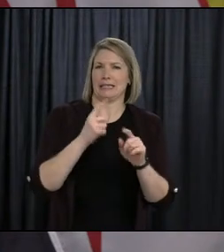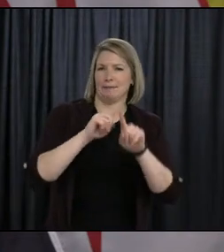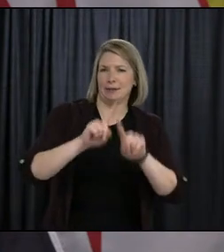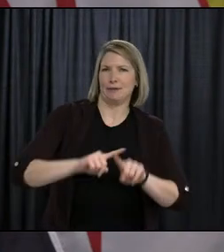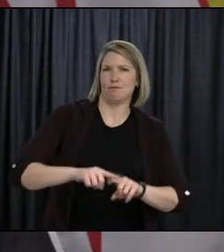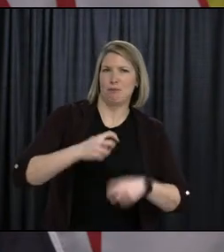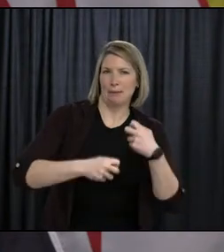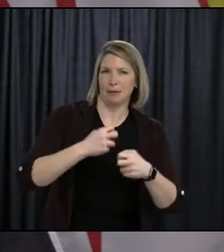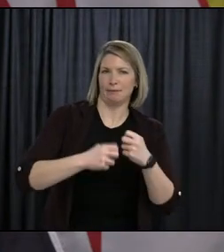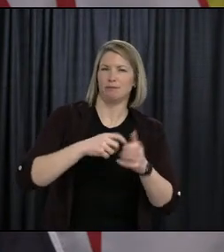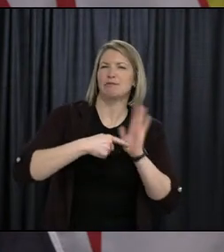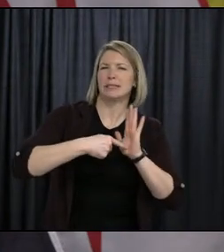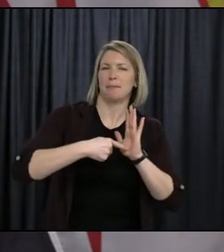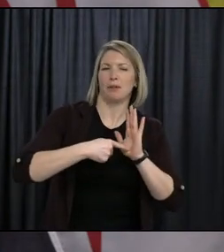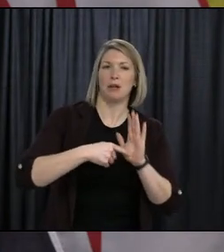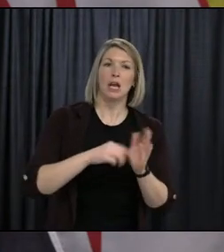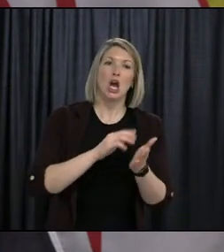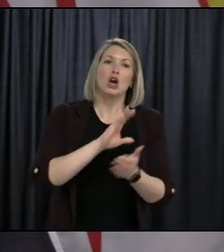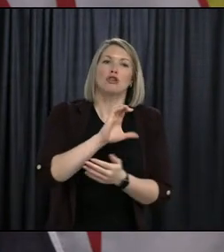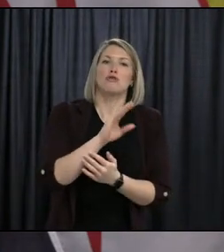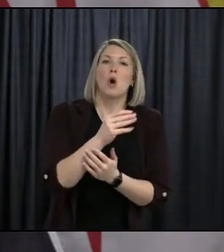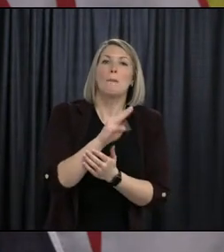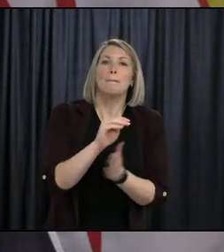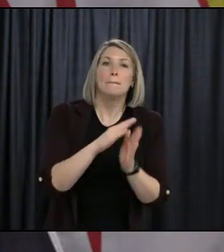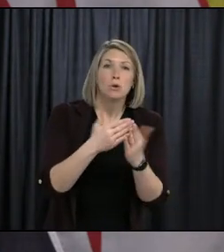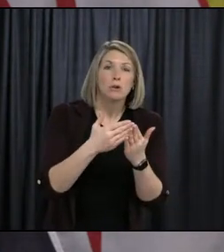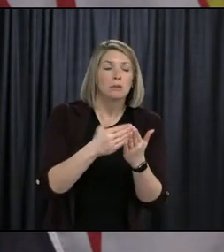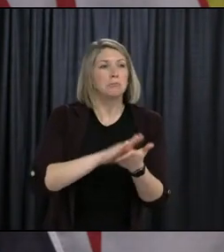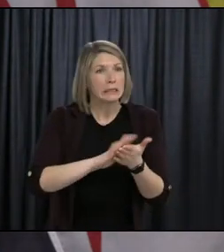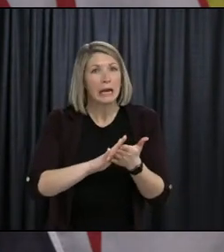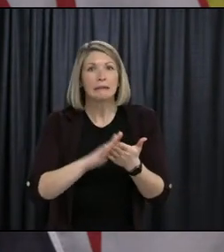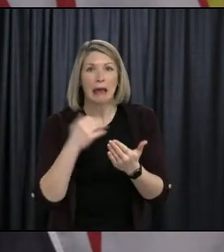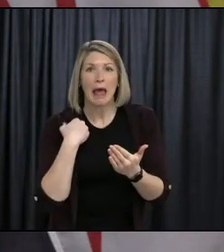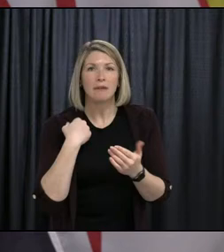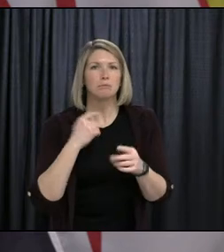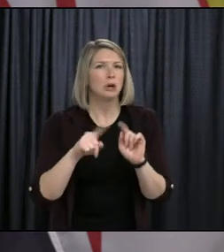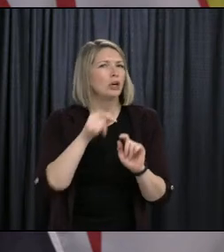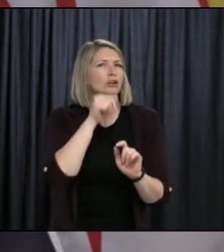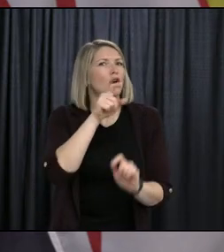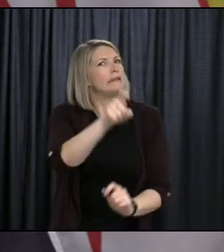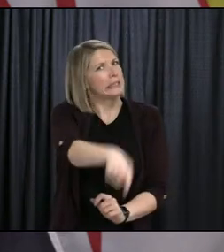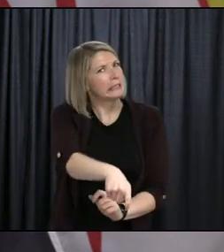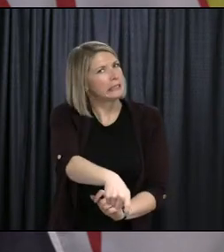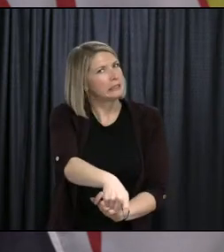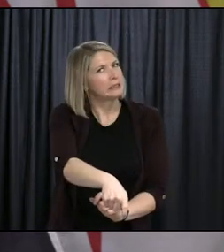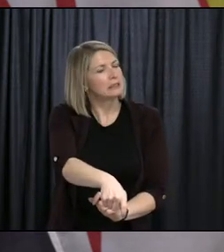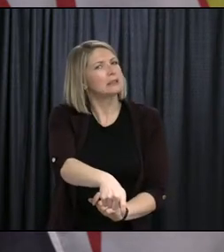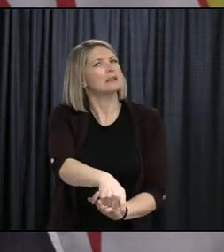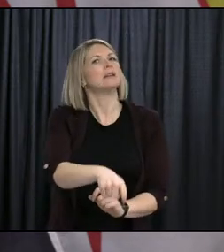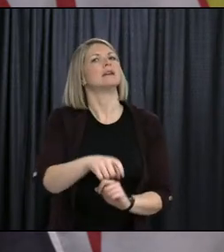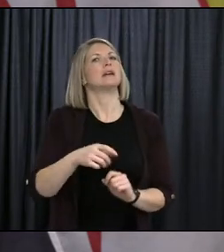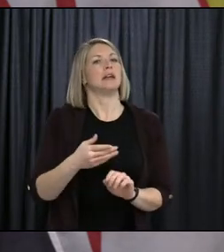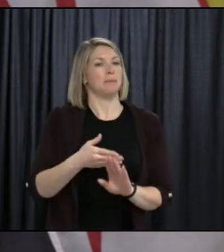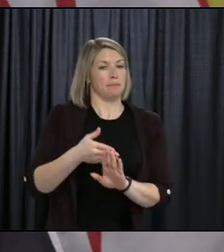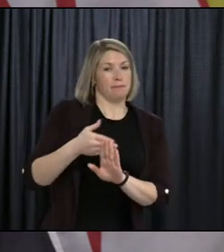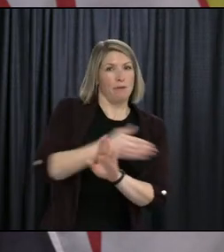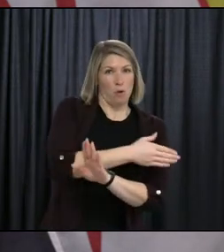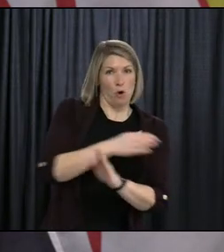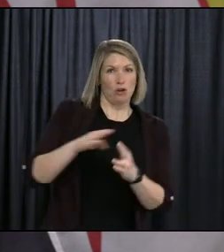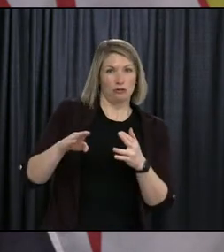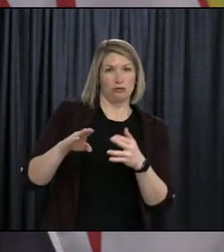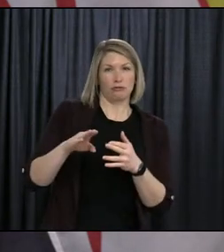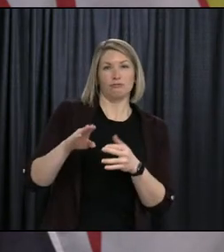7 to 12. But for every student in the province, anything that was requested just prior to the Christmas break,